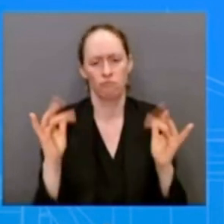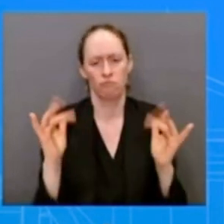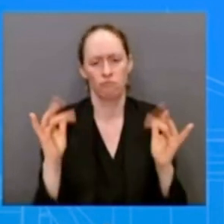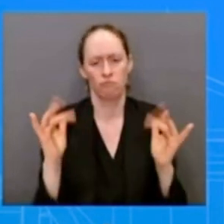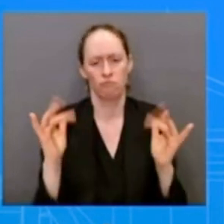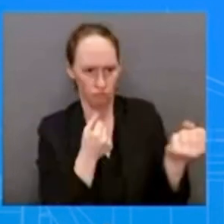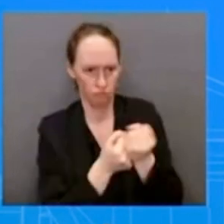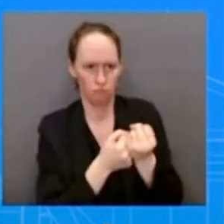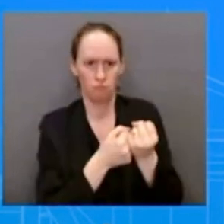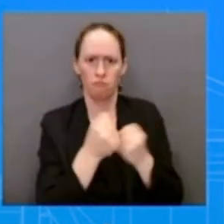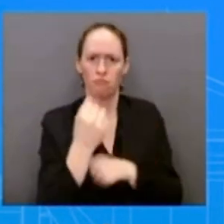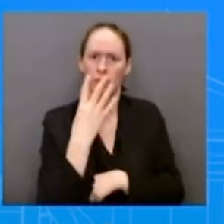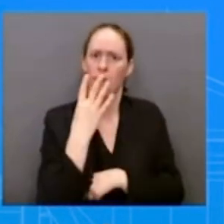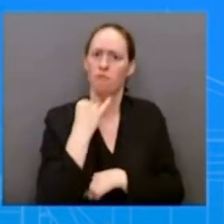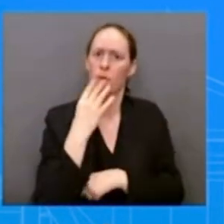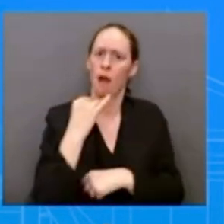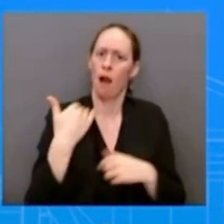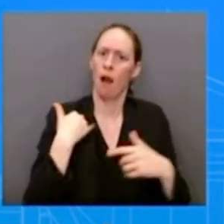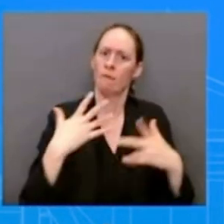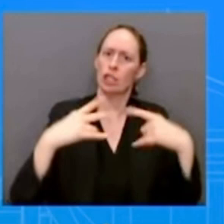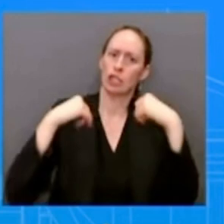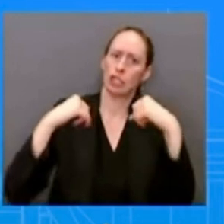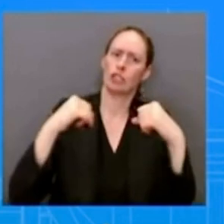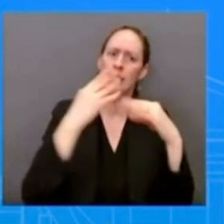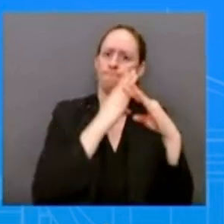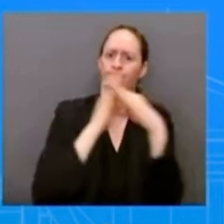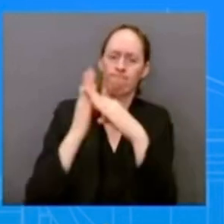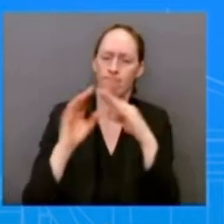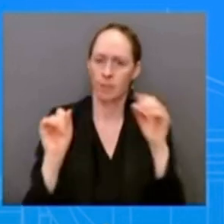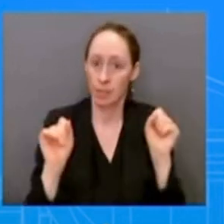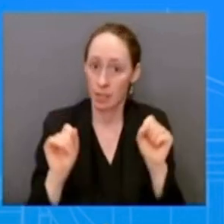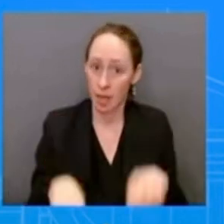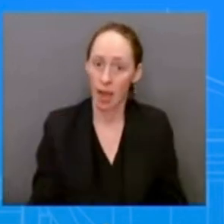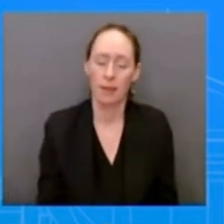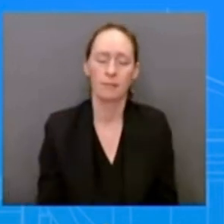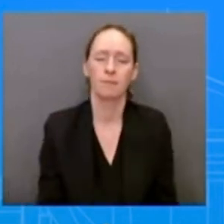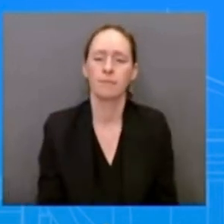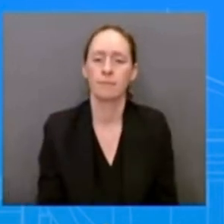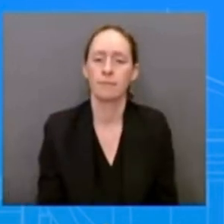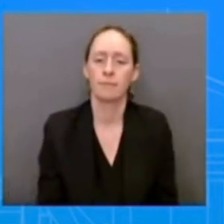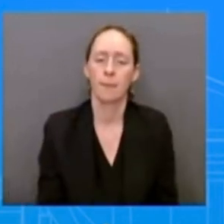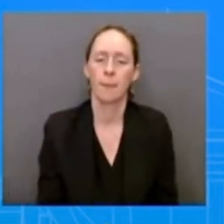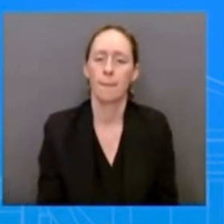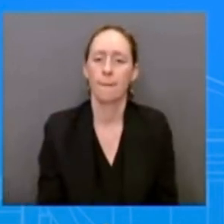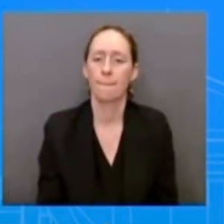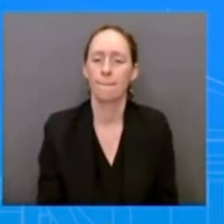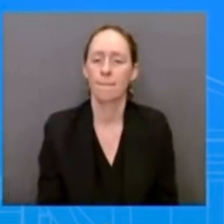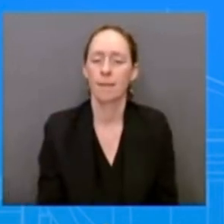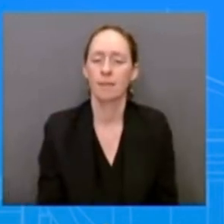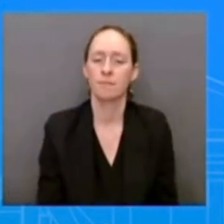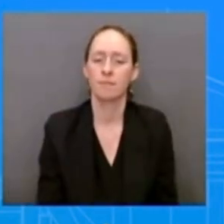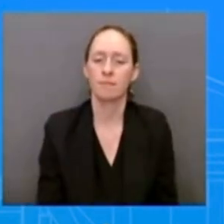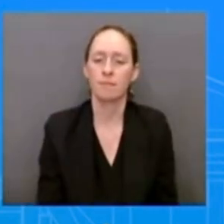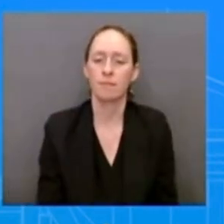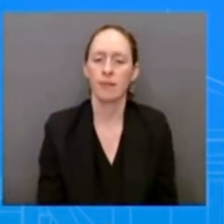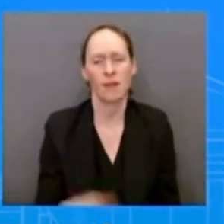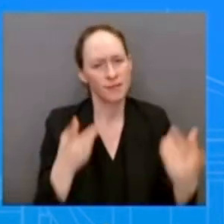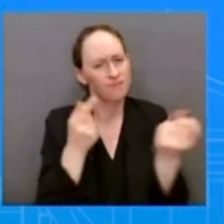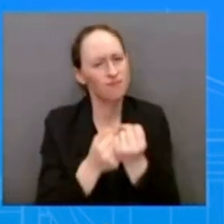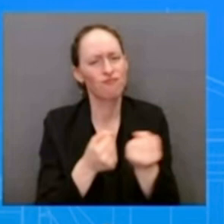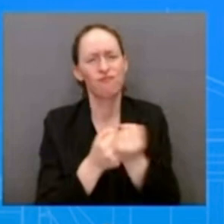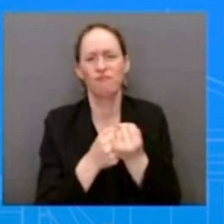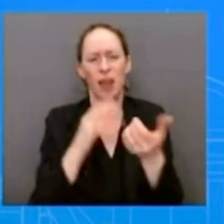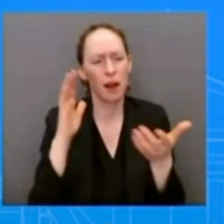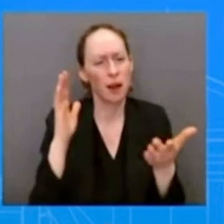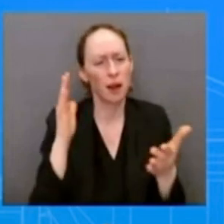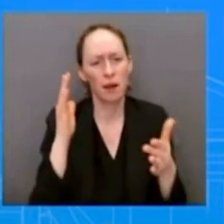entire public life been one of Israel's strongest supporters and friends and that will not change now he has also said